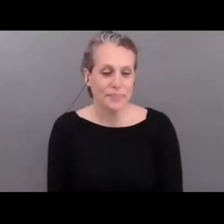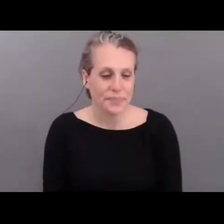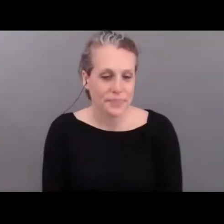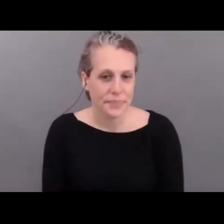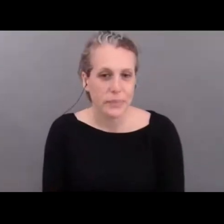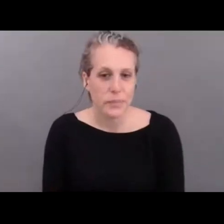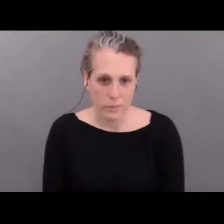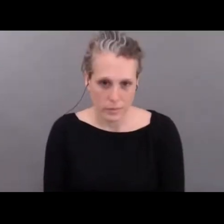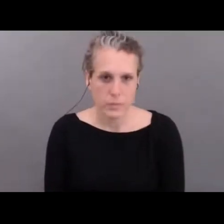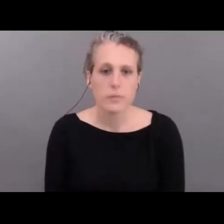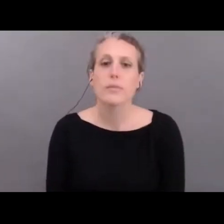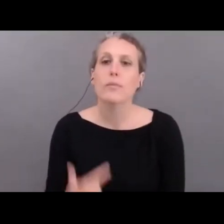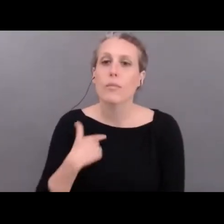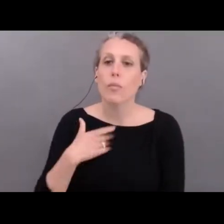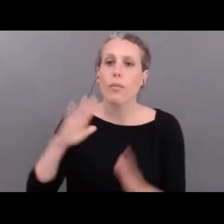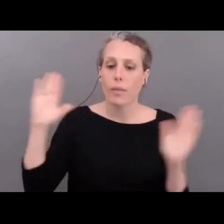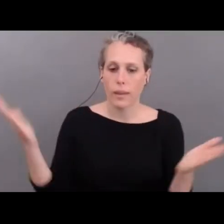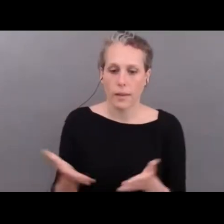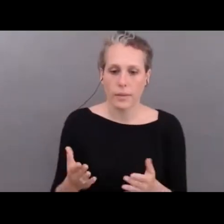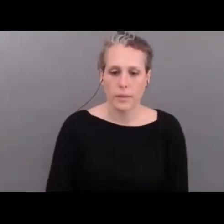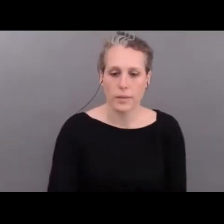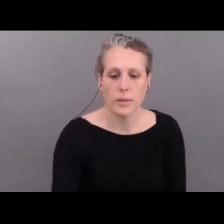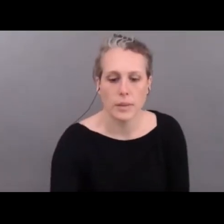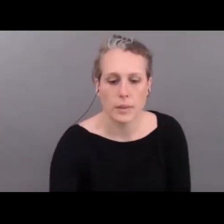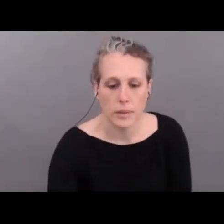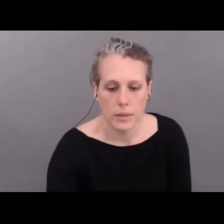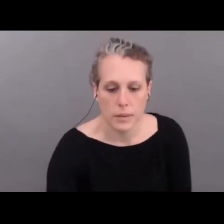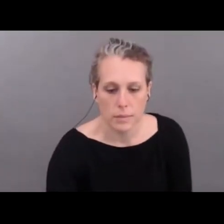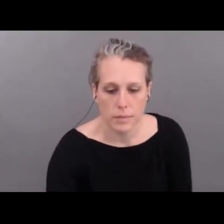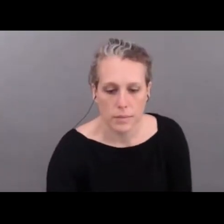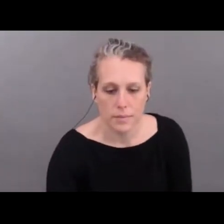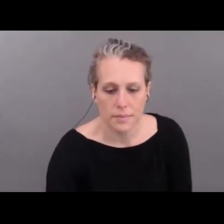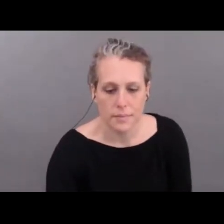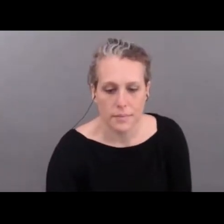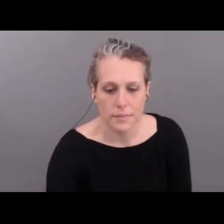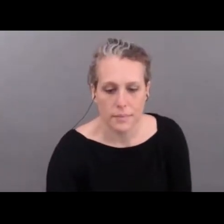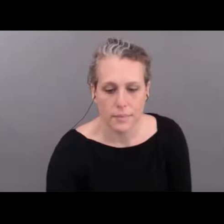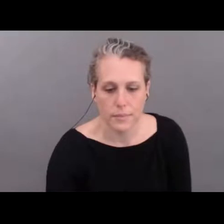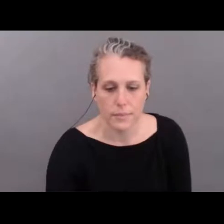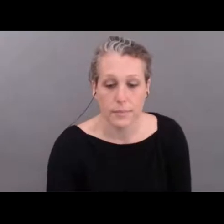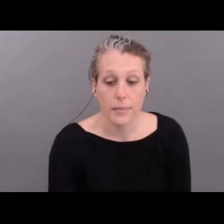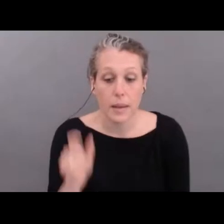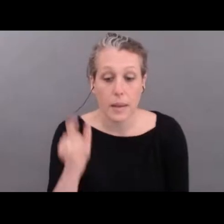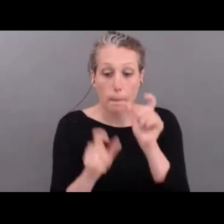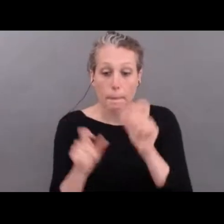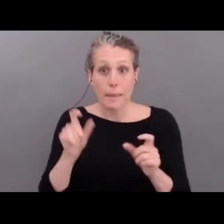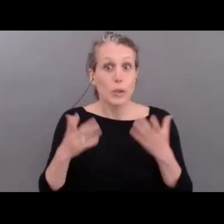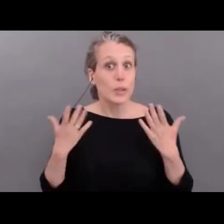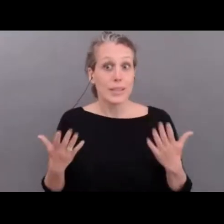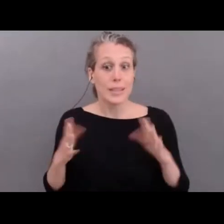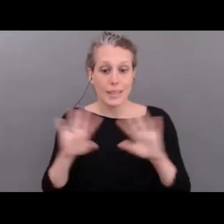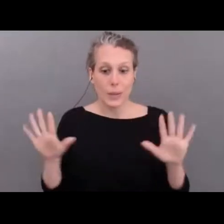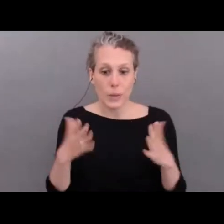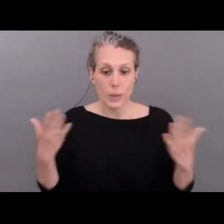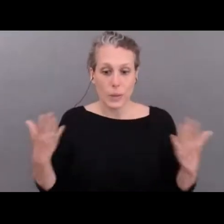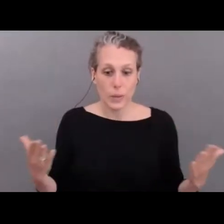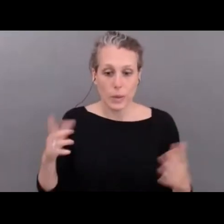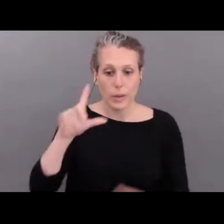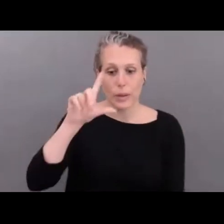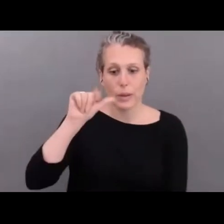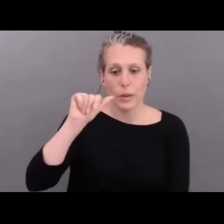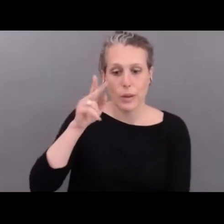let me introduce you to the panelists of this session i guess they're all here with us laurie mclaren